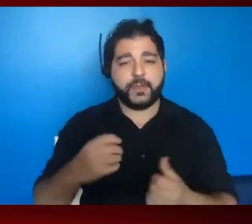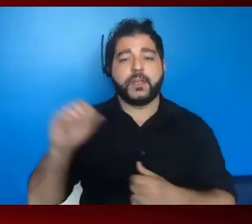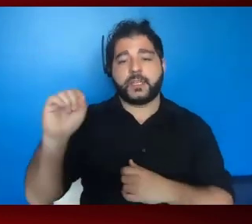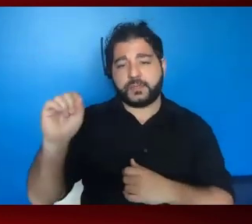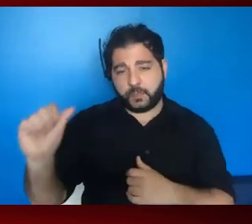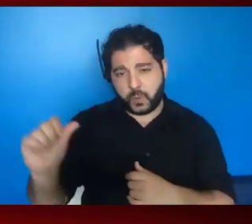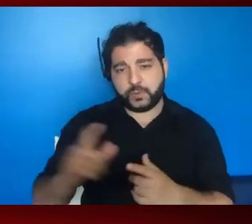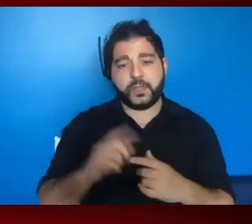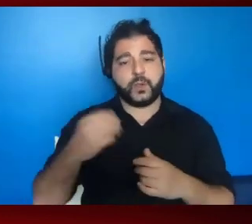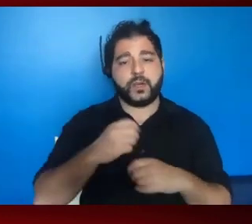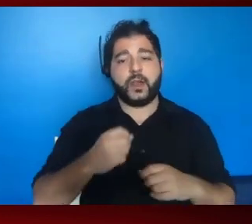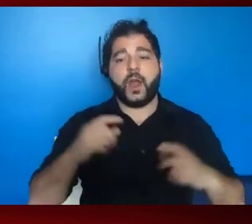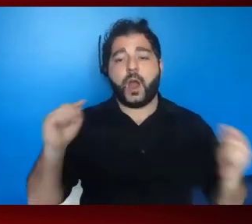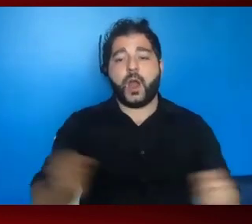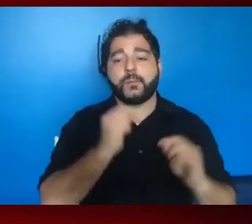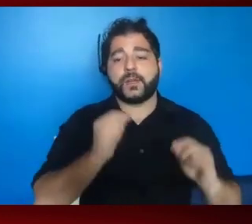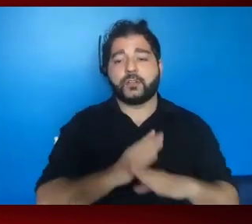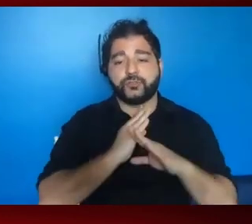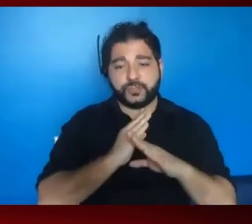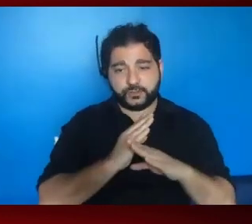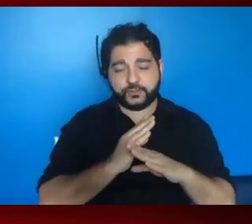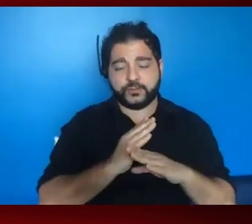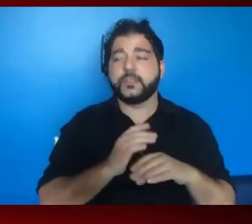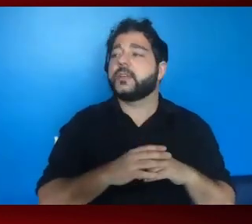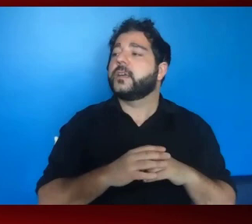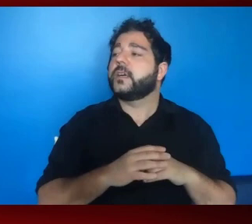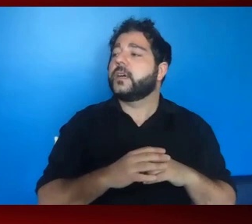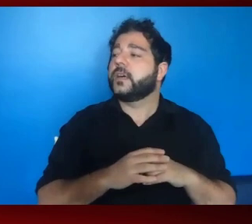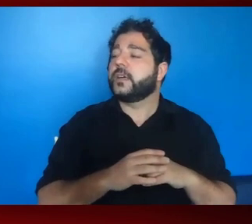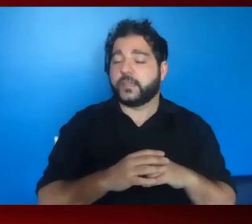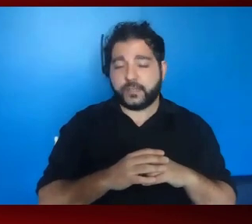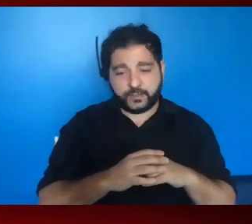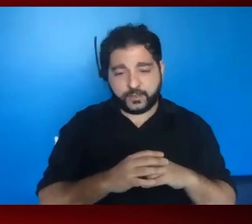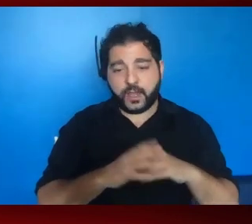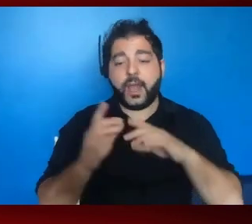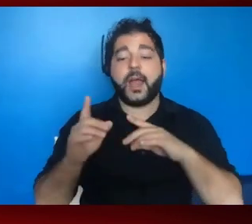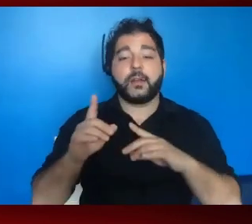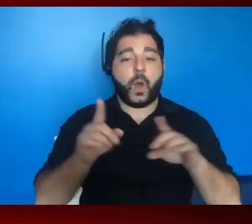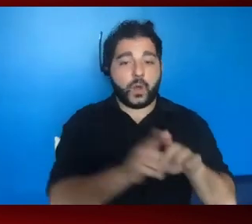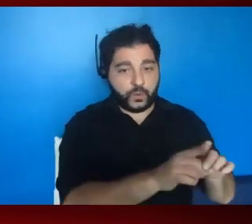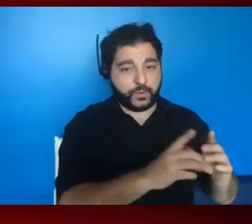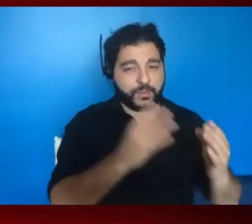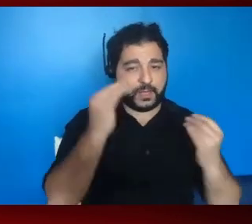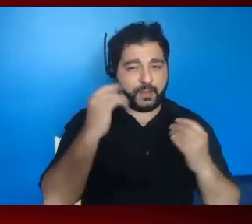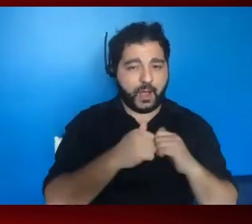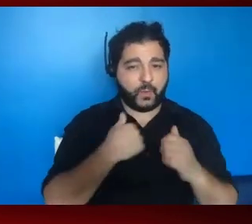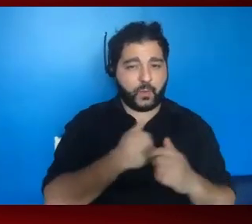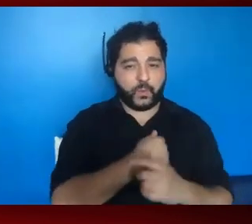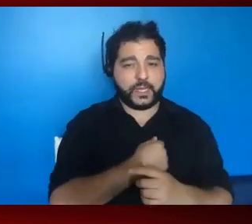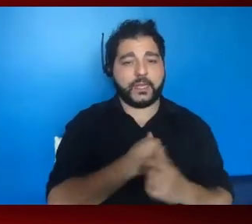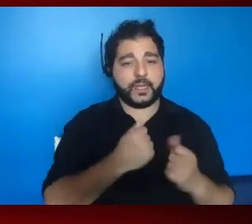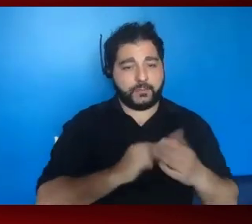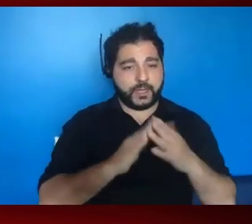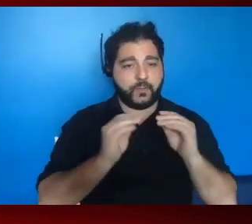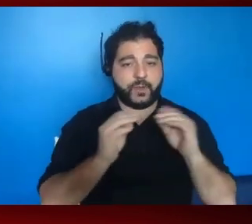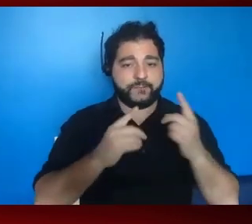harm reduction strategies such as removing a ban on federal funding for sterile syringes. And ultimately, think about how much we could how much more effective